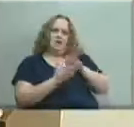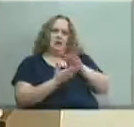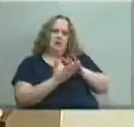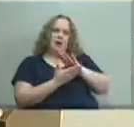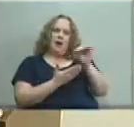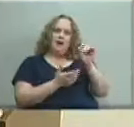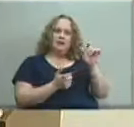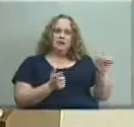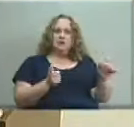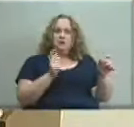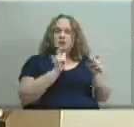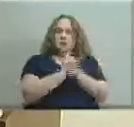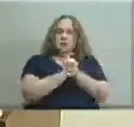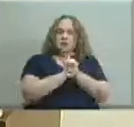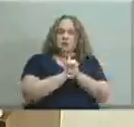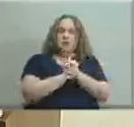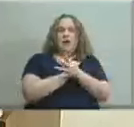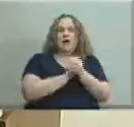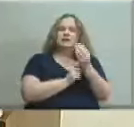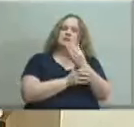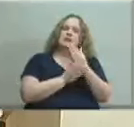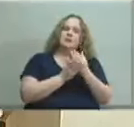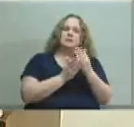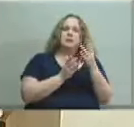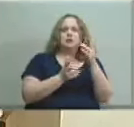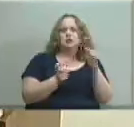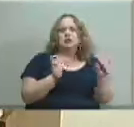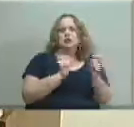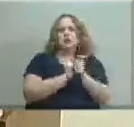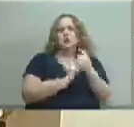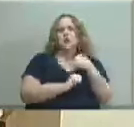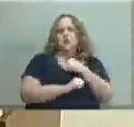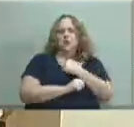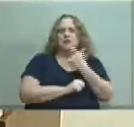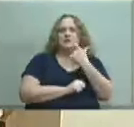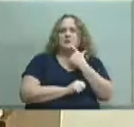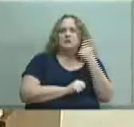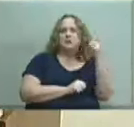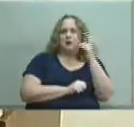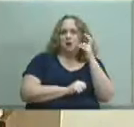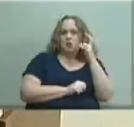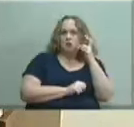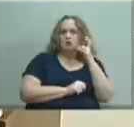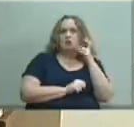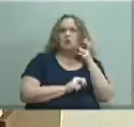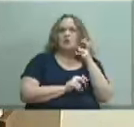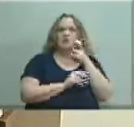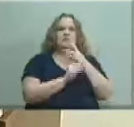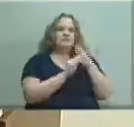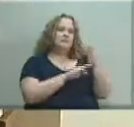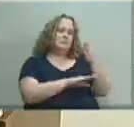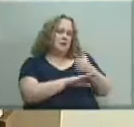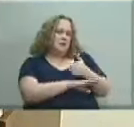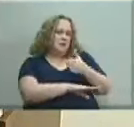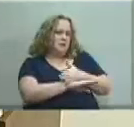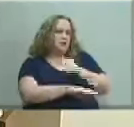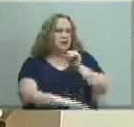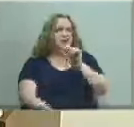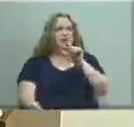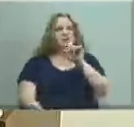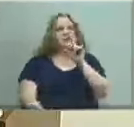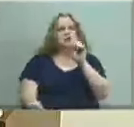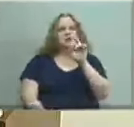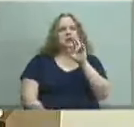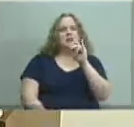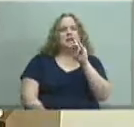changes some of which are changes that we've heard of here in the revamping of the alternative schools i'd say the biggest input